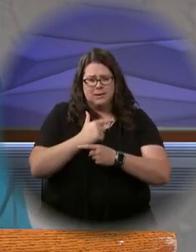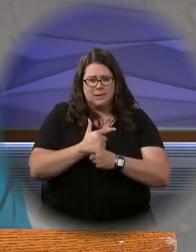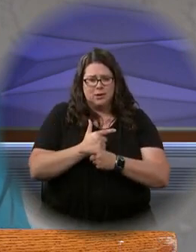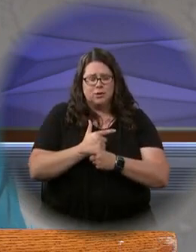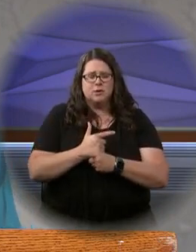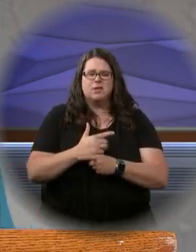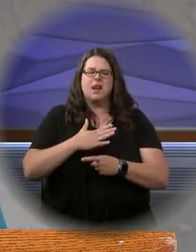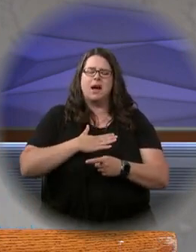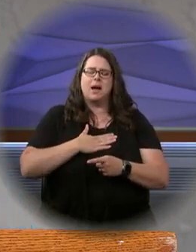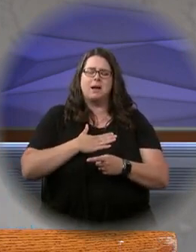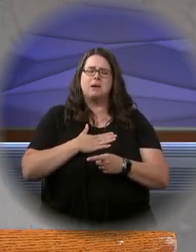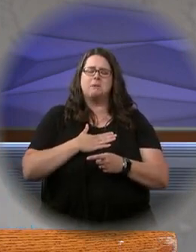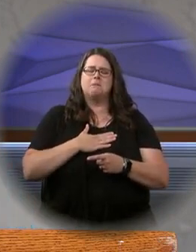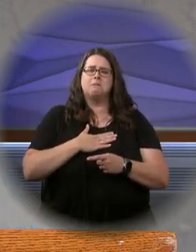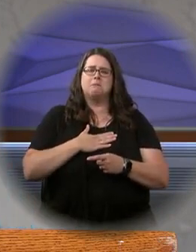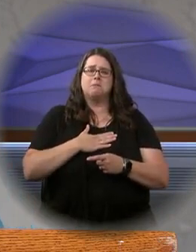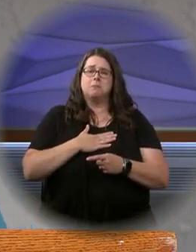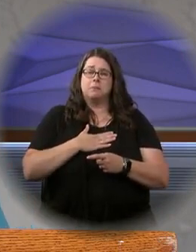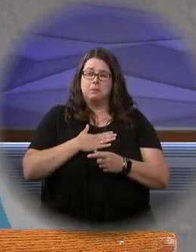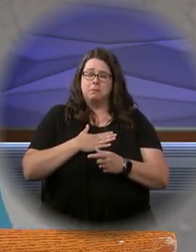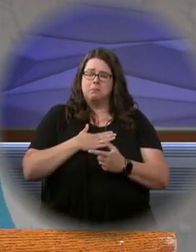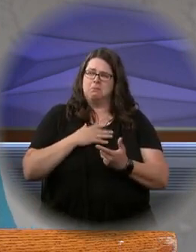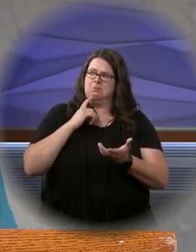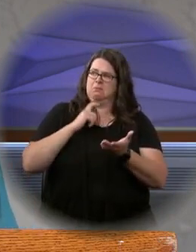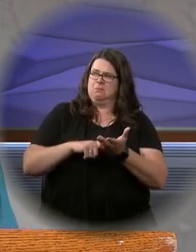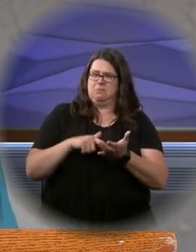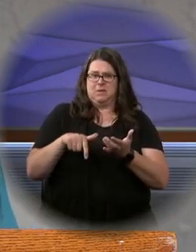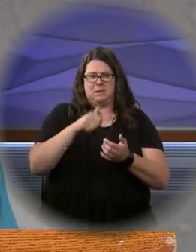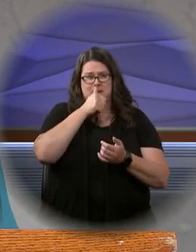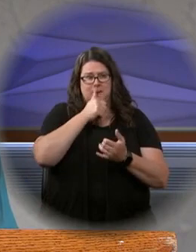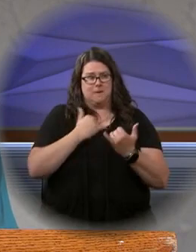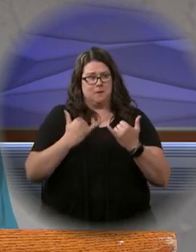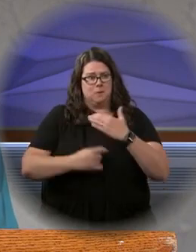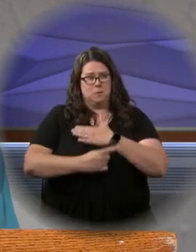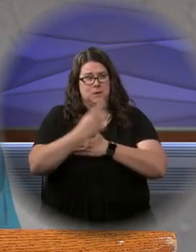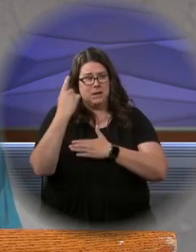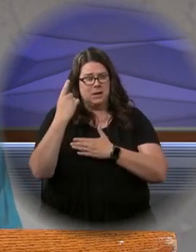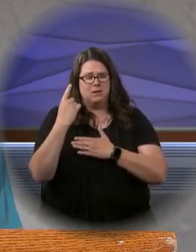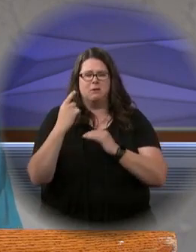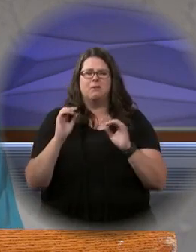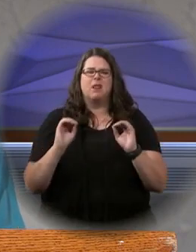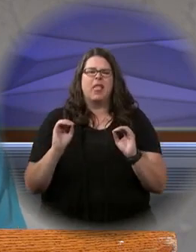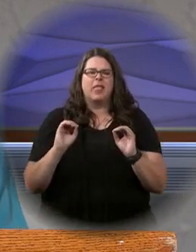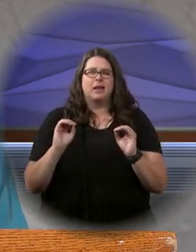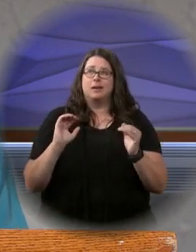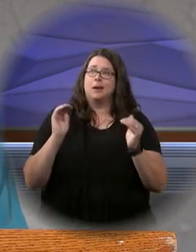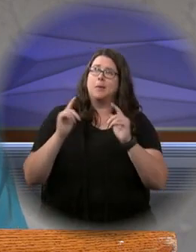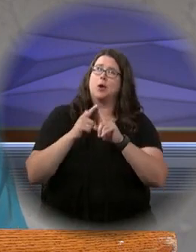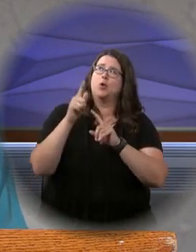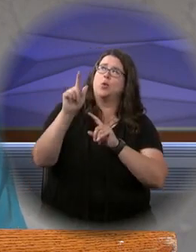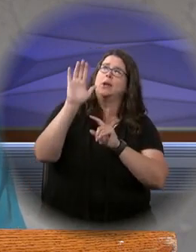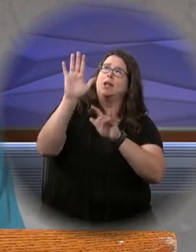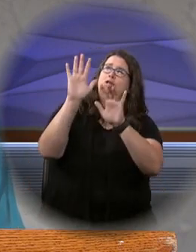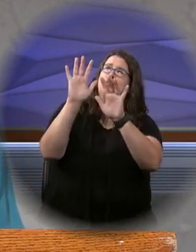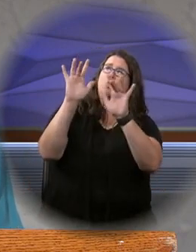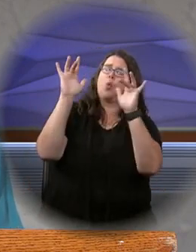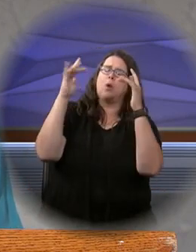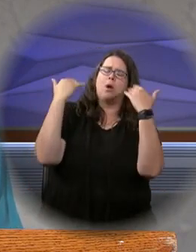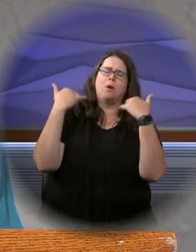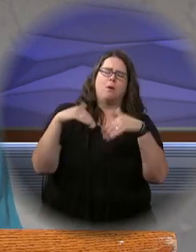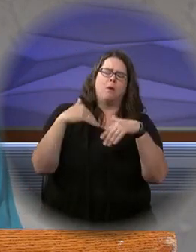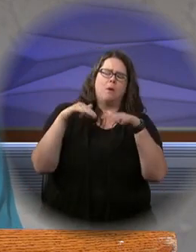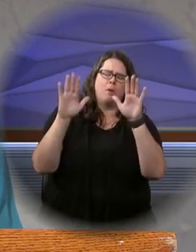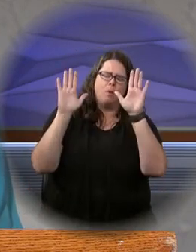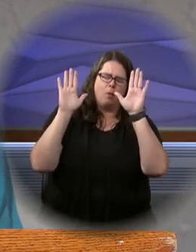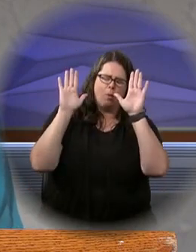I consider that sufferings of this present time are as nothing, compared with the glory to be revealed for